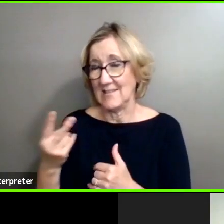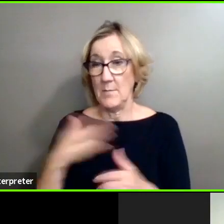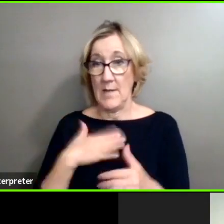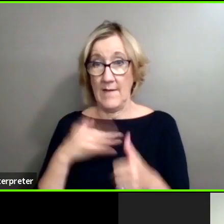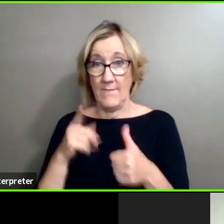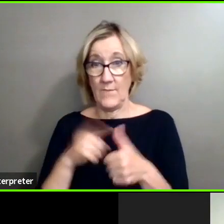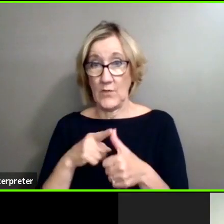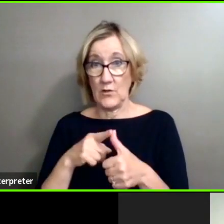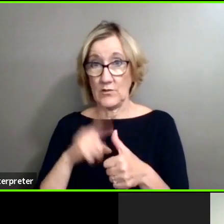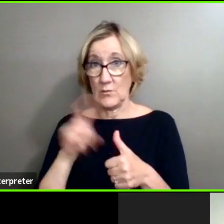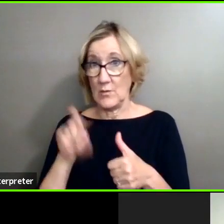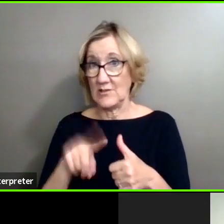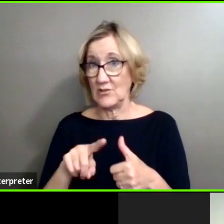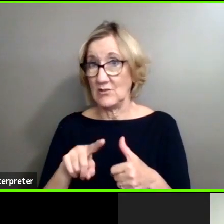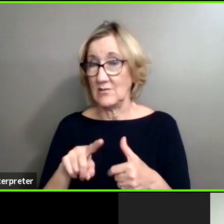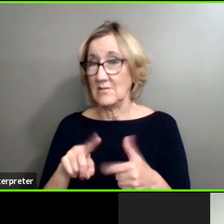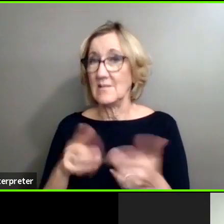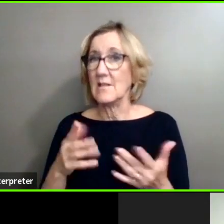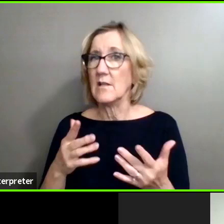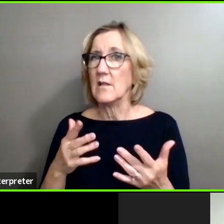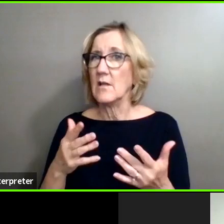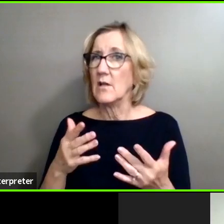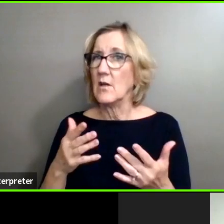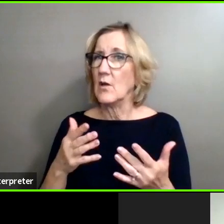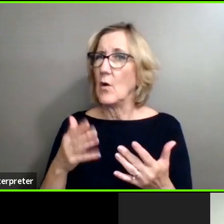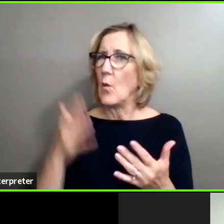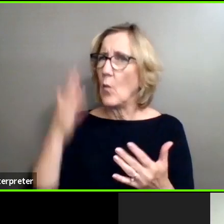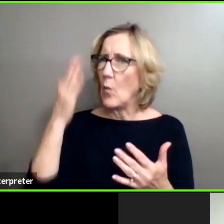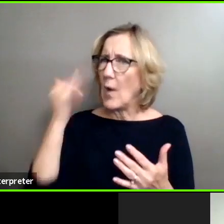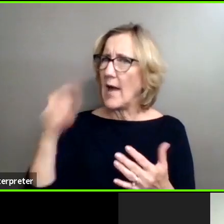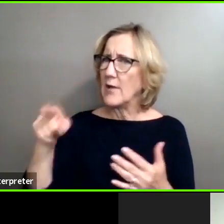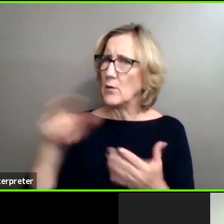question is, what made you get into photography?